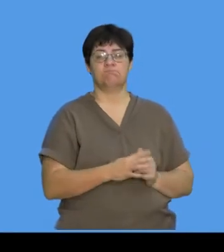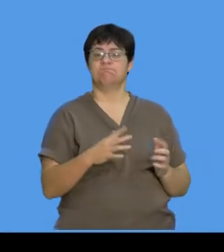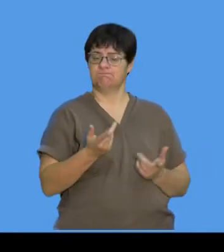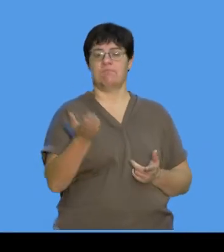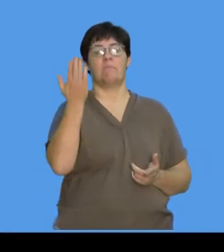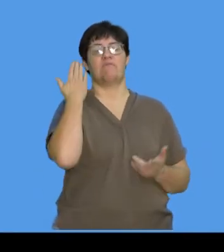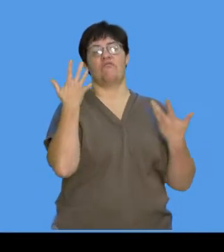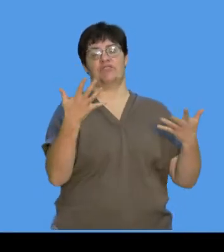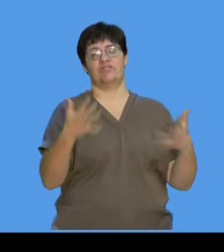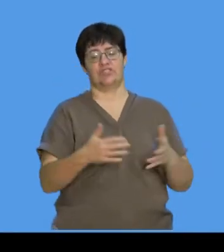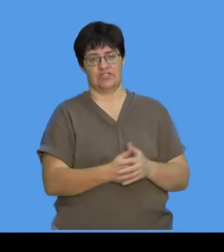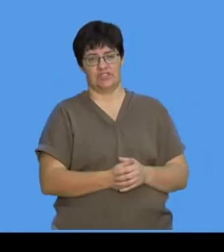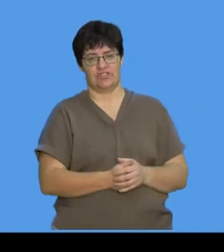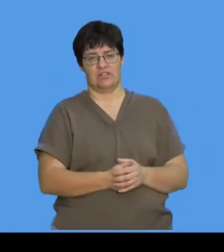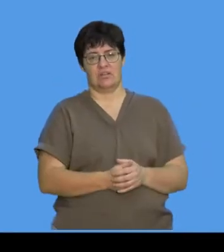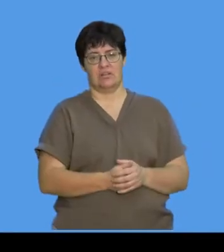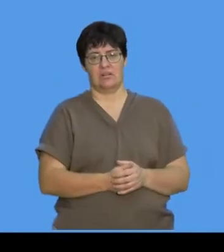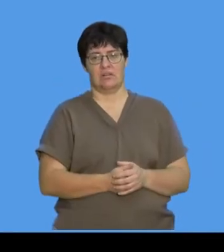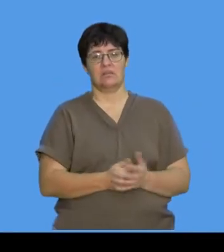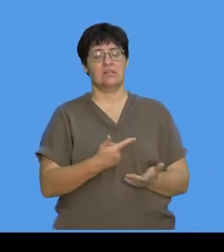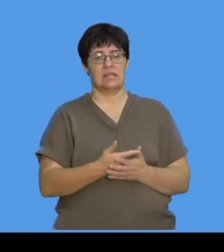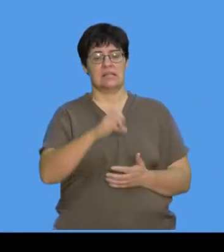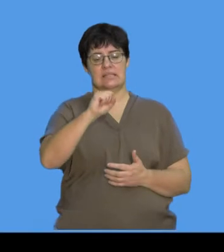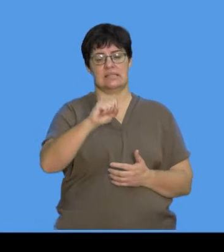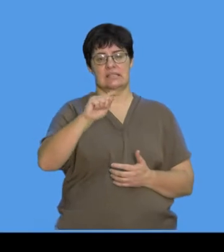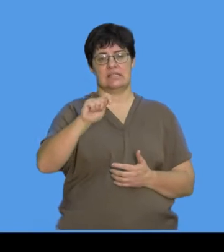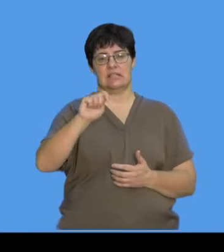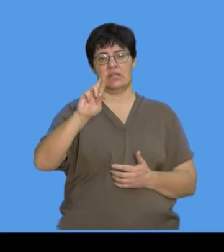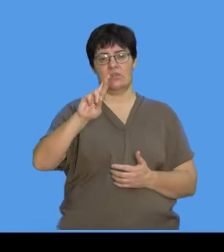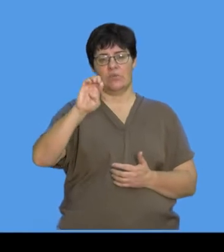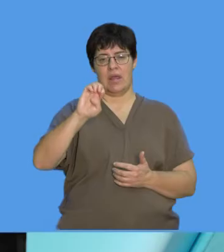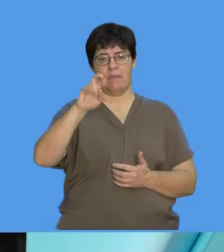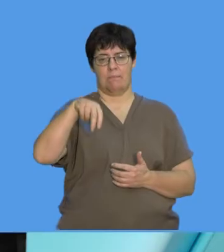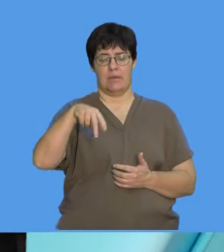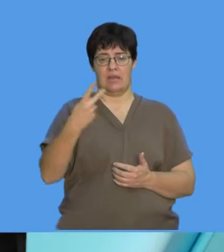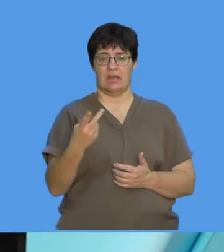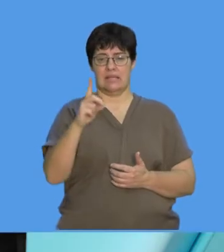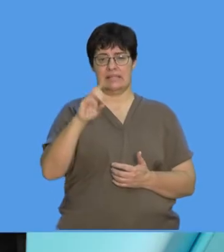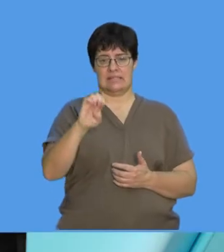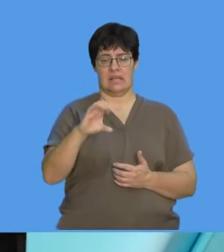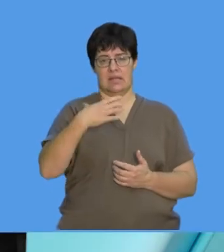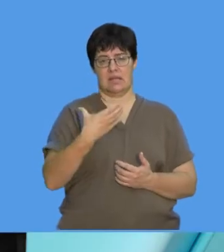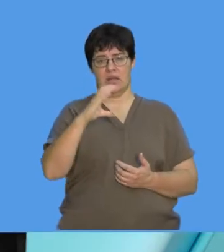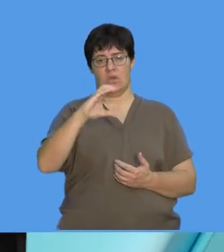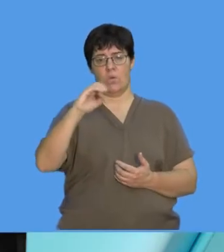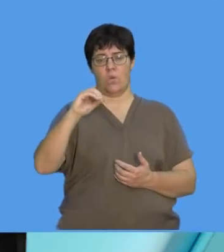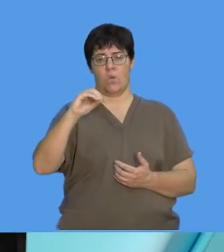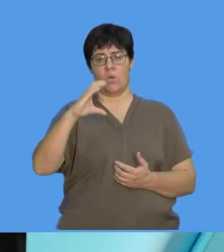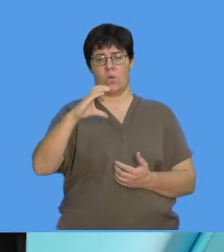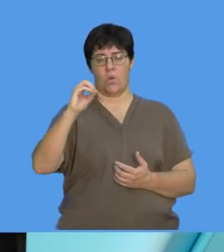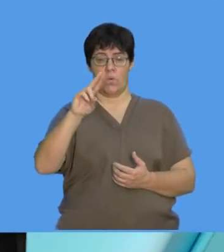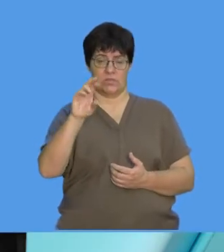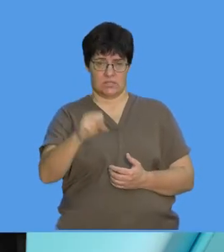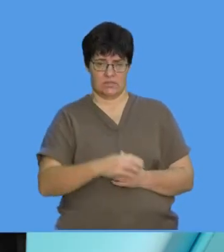had this before. And it's a streptococcus. And you're all thinking, oh, my soul, what is that?